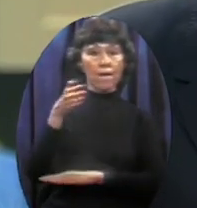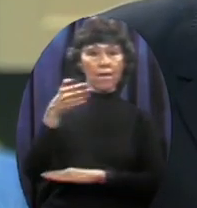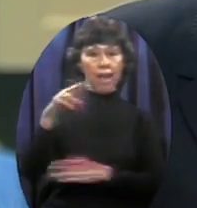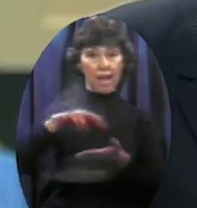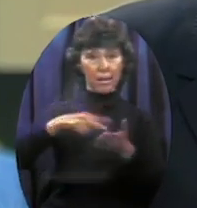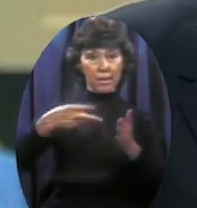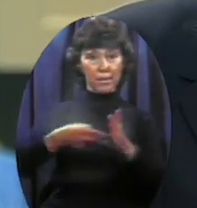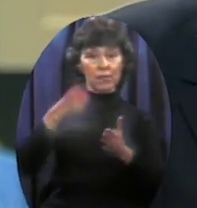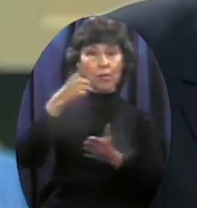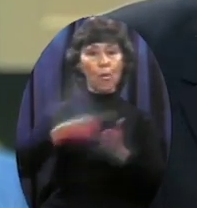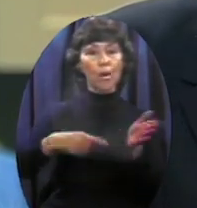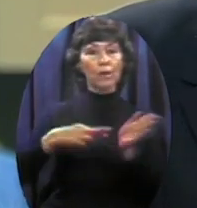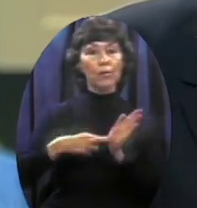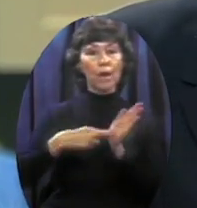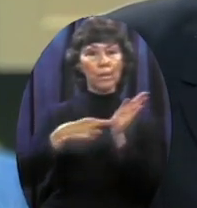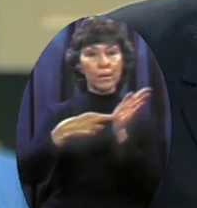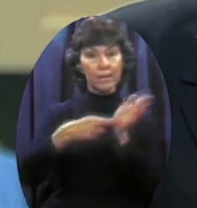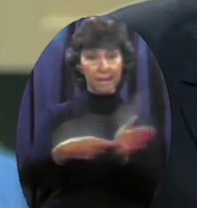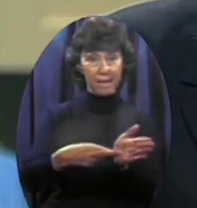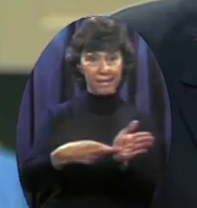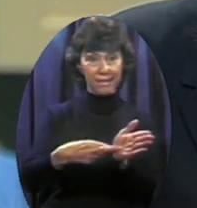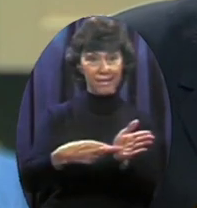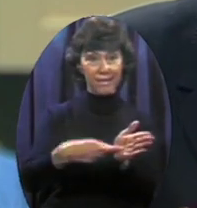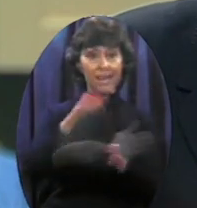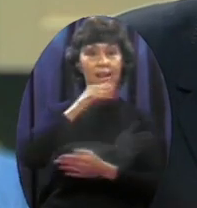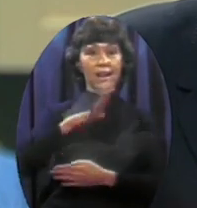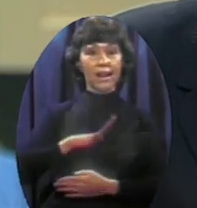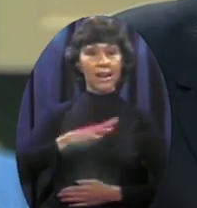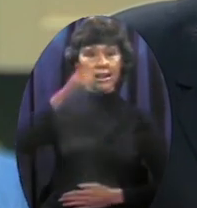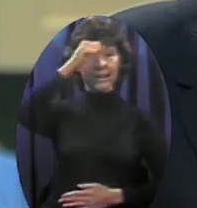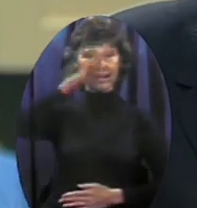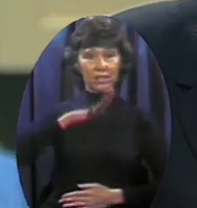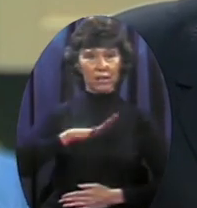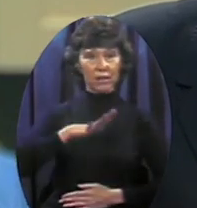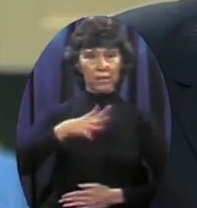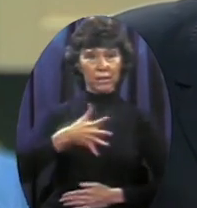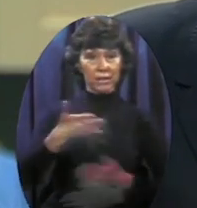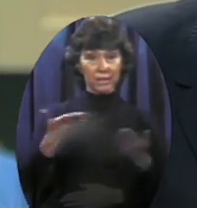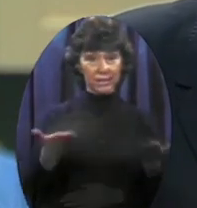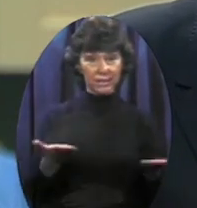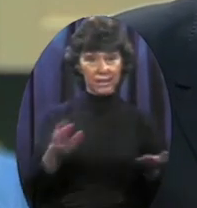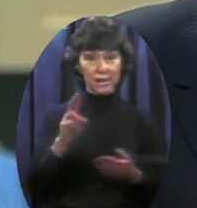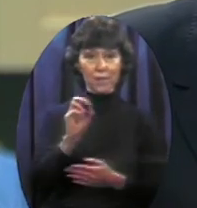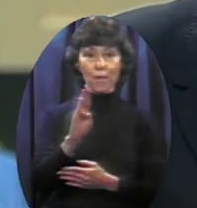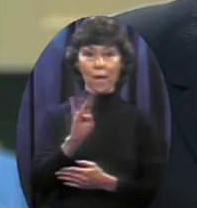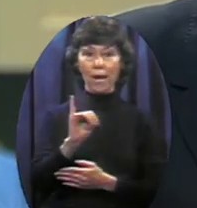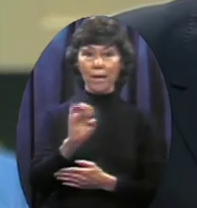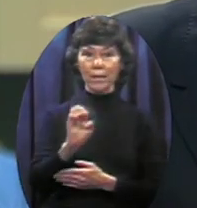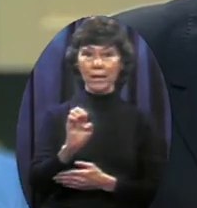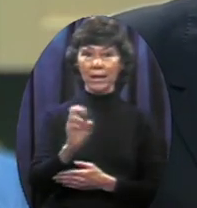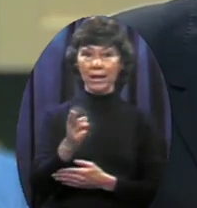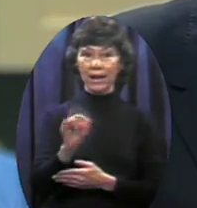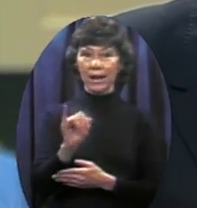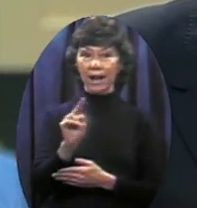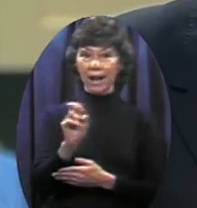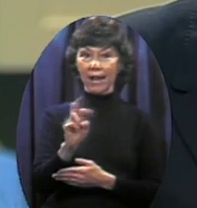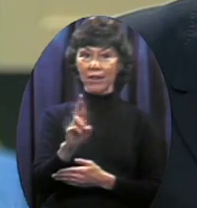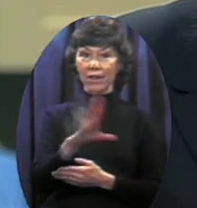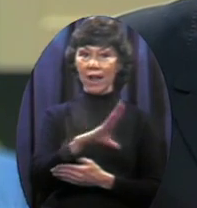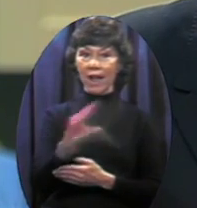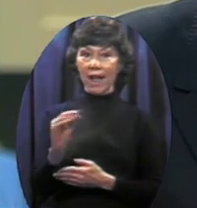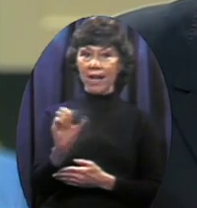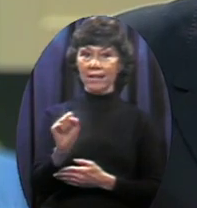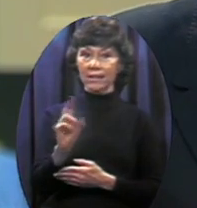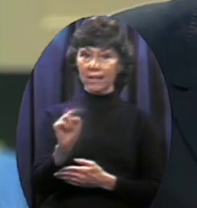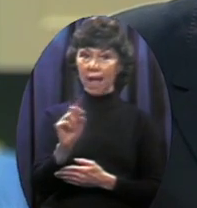That is what it represents. Ladies and gentlemen, Robbie Heiner, the sounds of liberty,